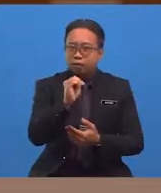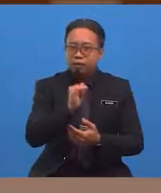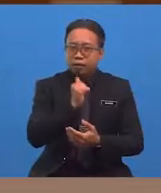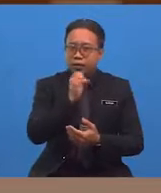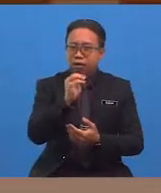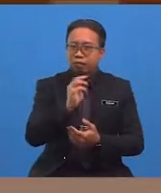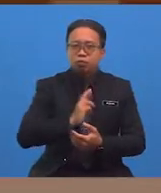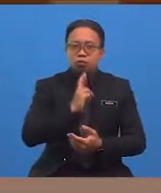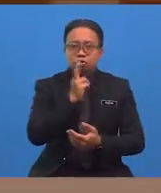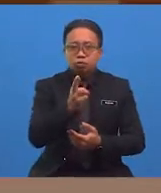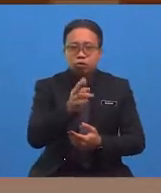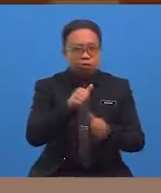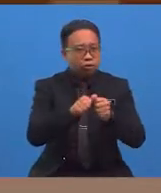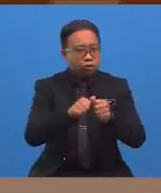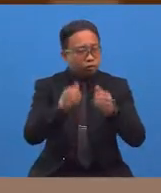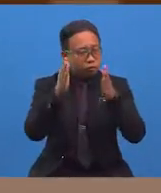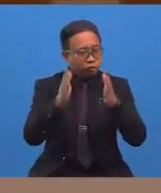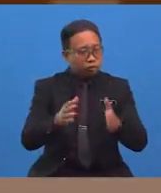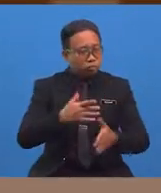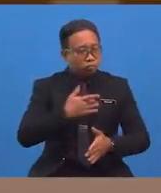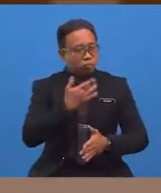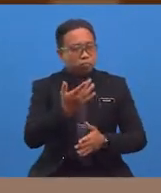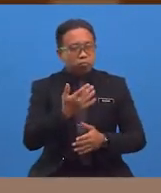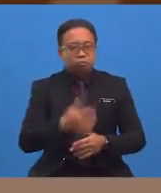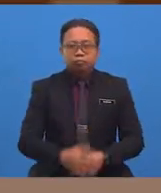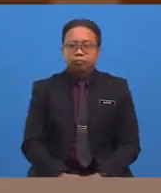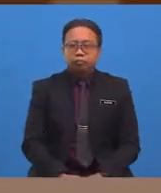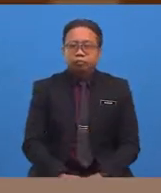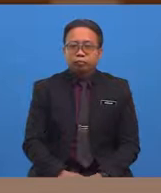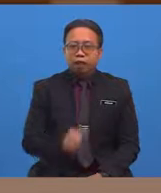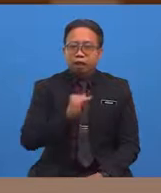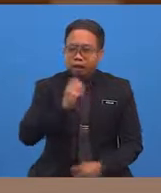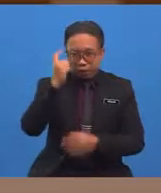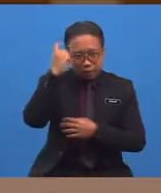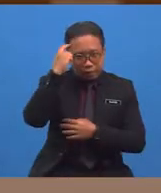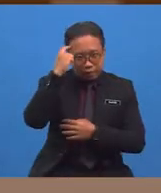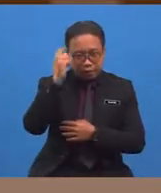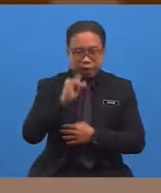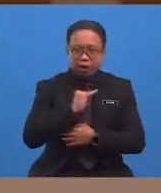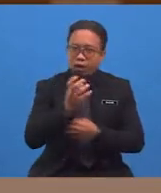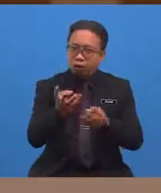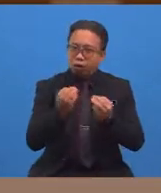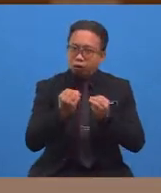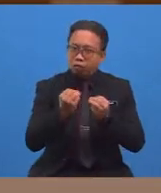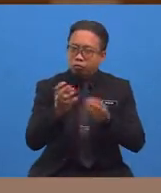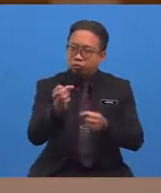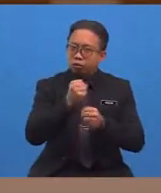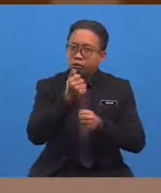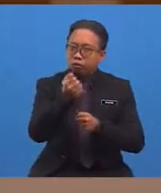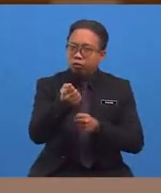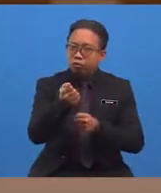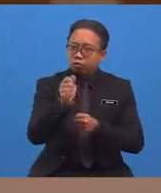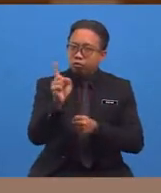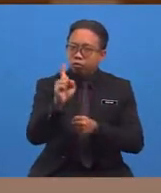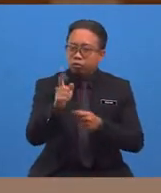sure everyone is excited as well. Well, I think I want to take you to somewhere